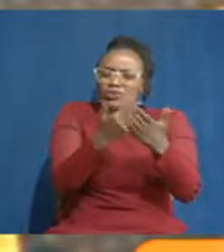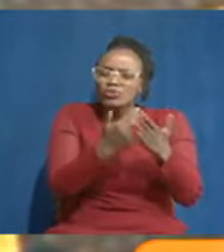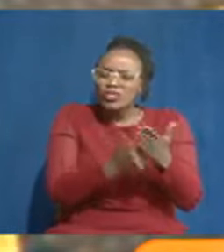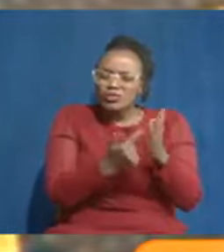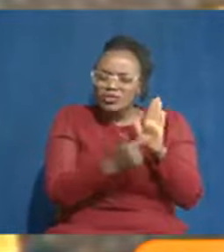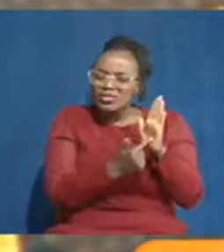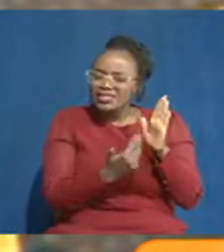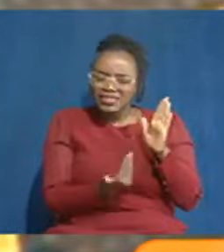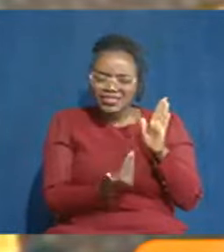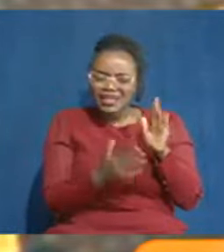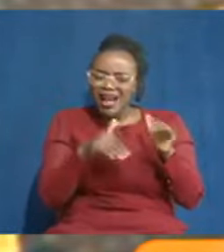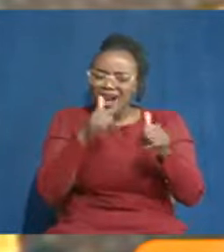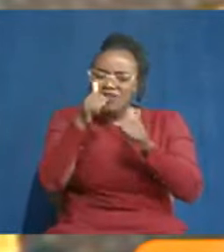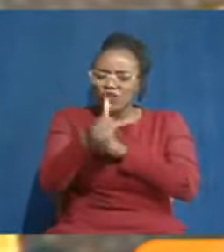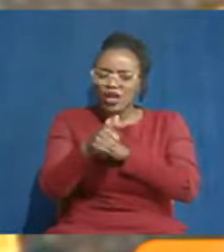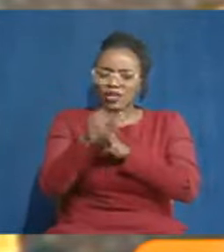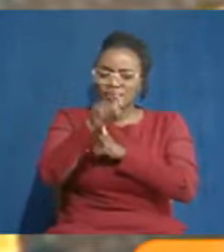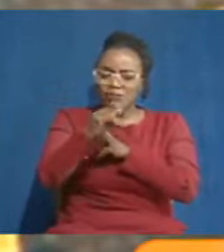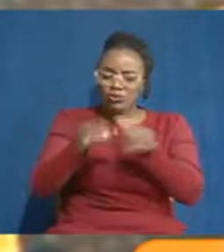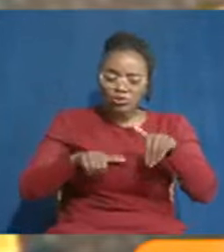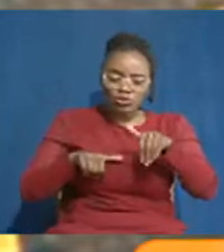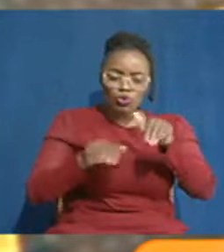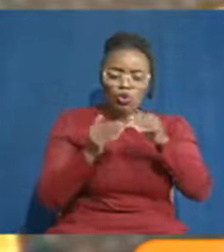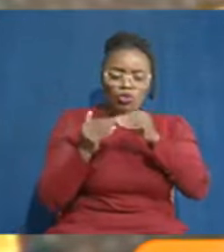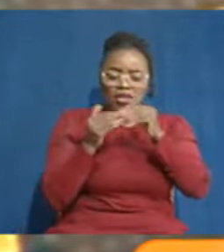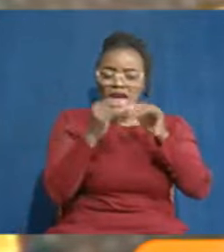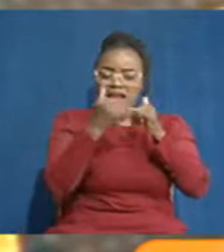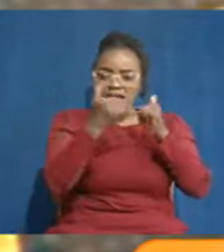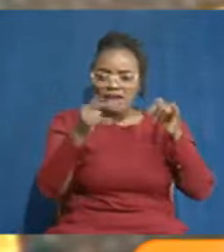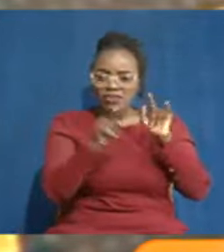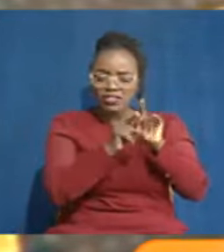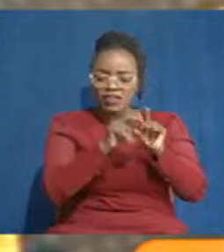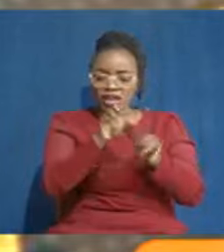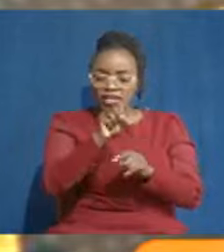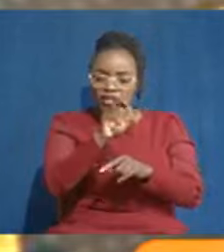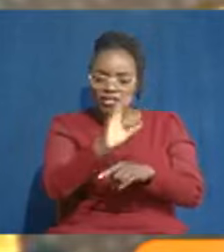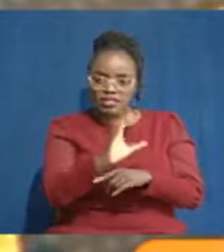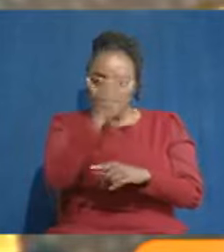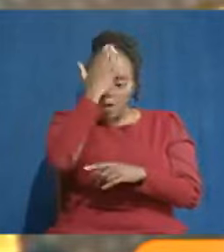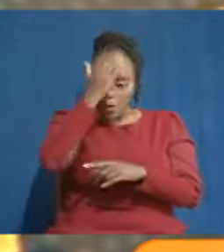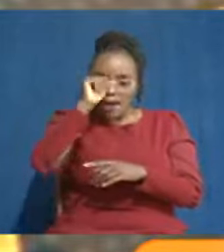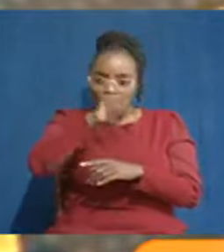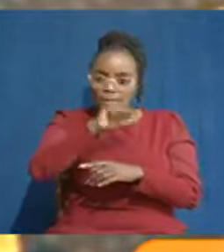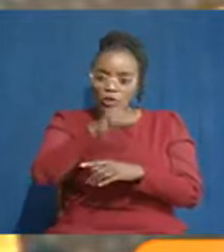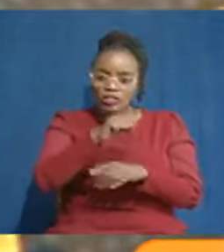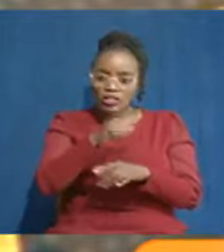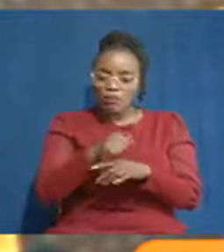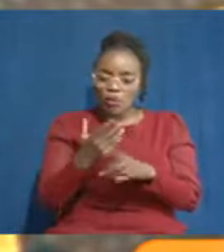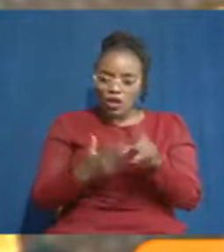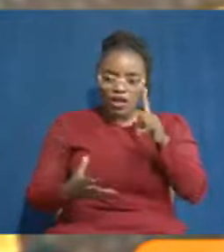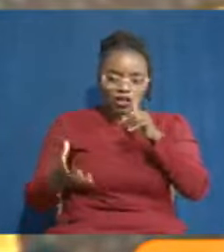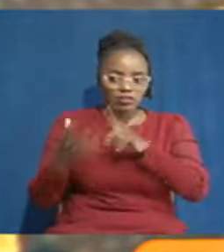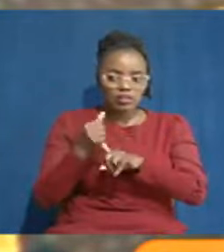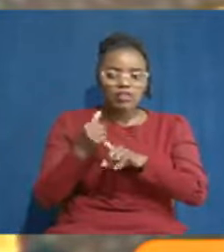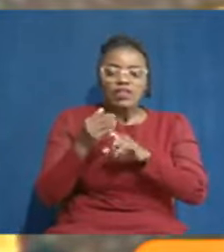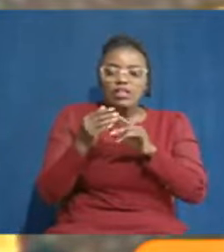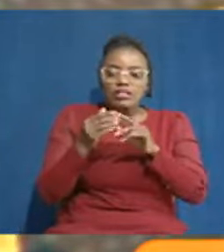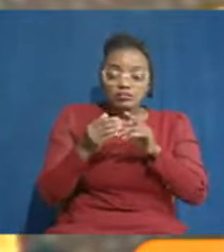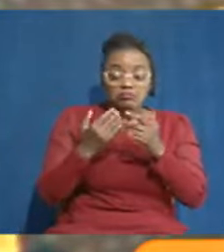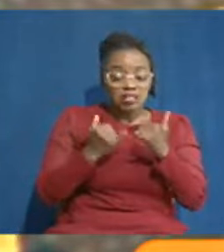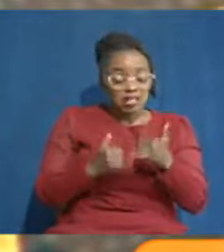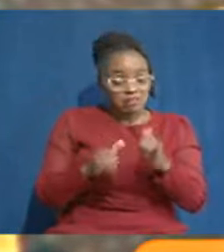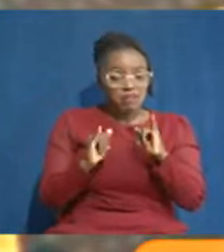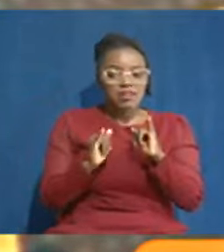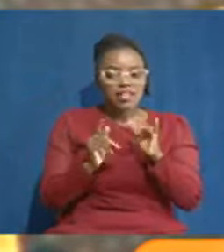How far do you need to actually follow the guidelines by SRC so that you can actually meet and implement